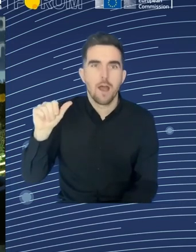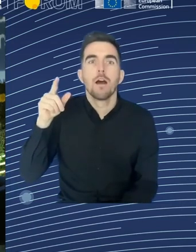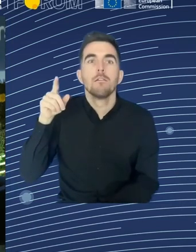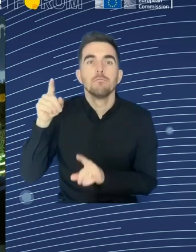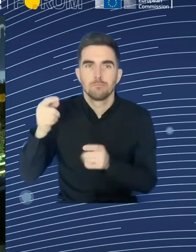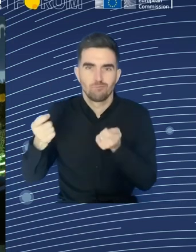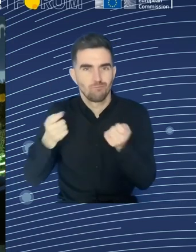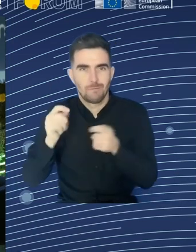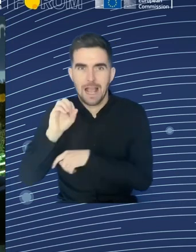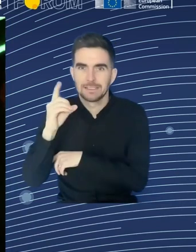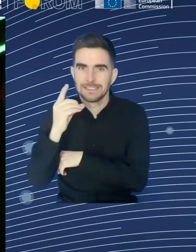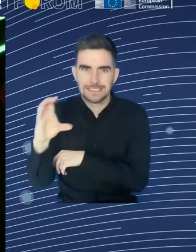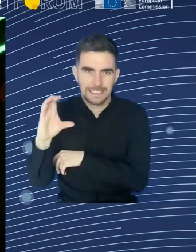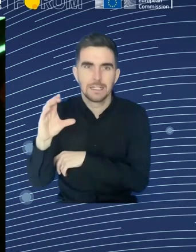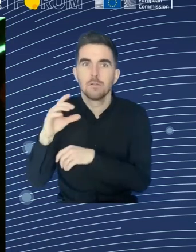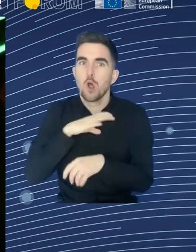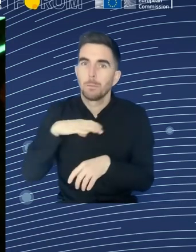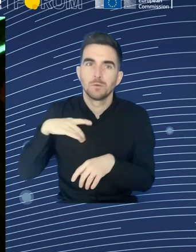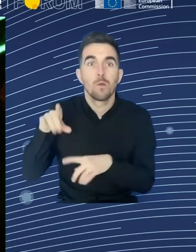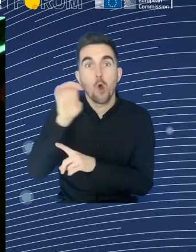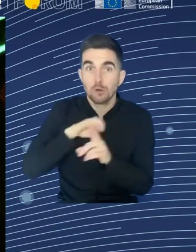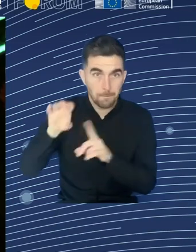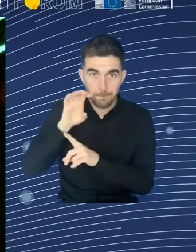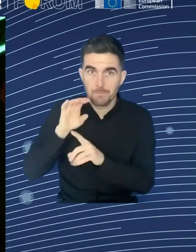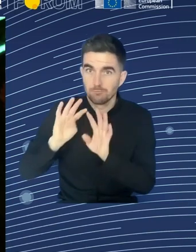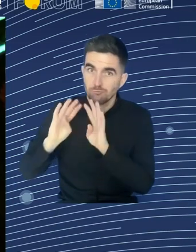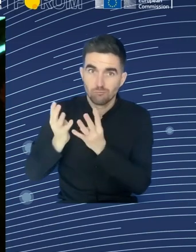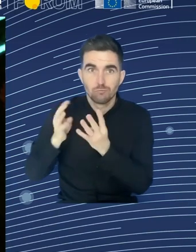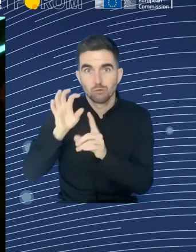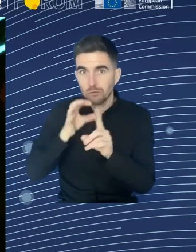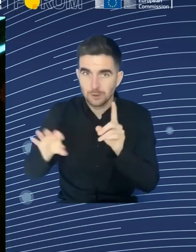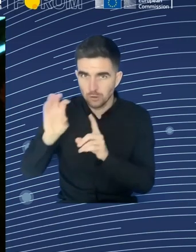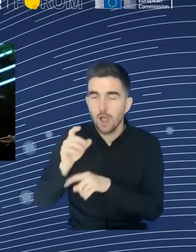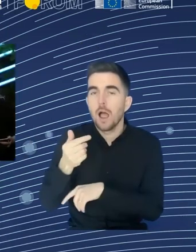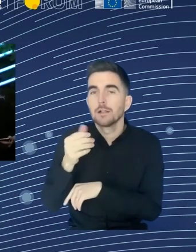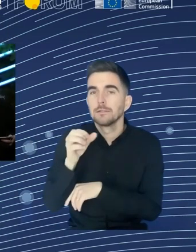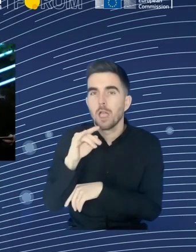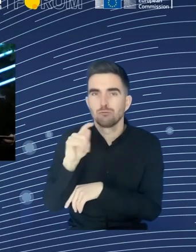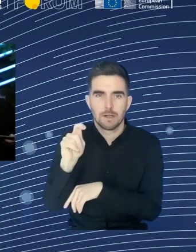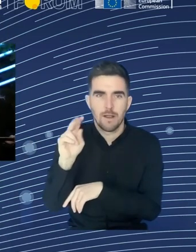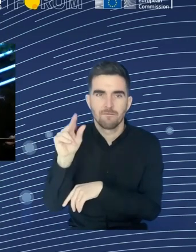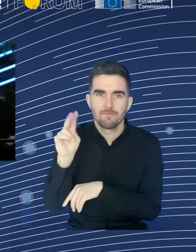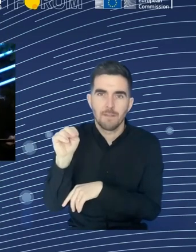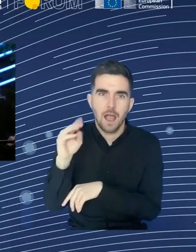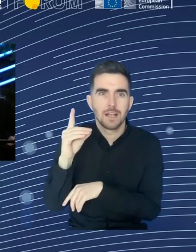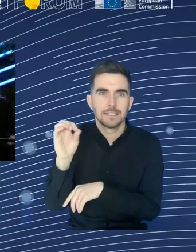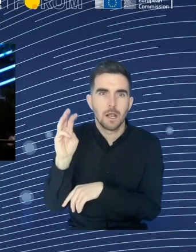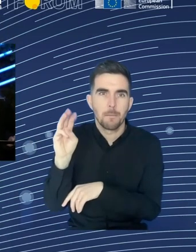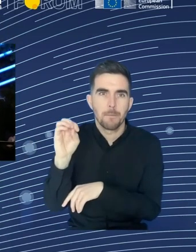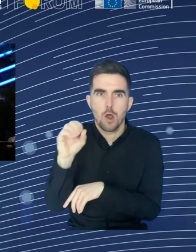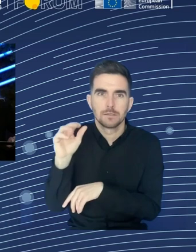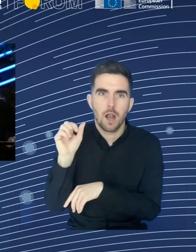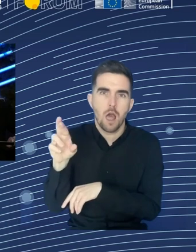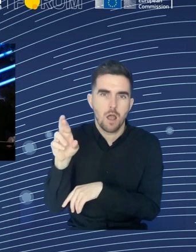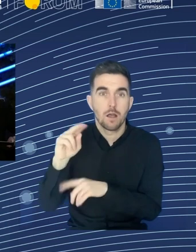we're going to start with a poll on Slido. So get out your smartphones, scan the QR code, or just go to slido.com and put